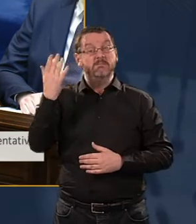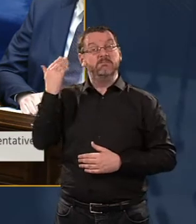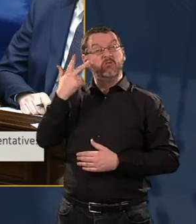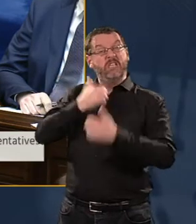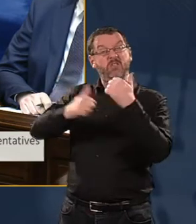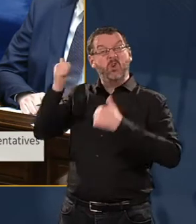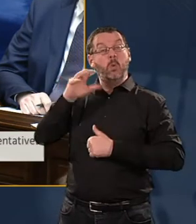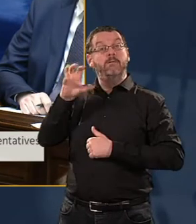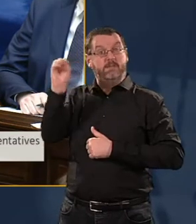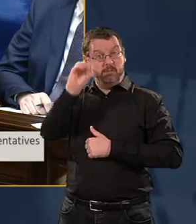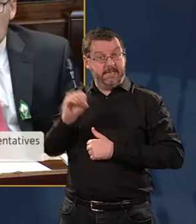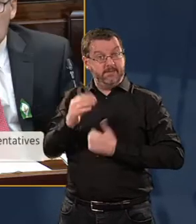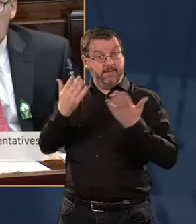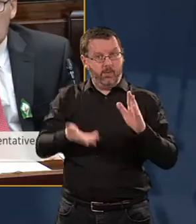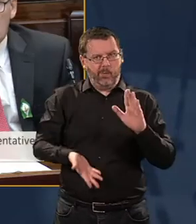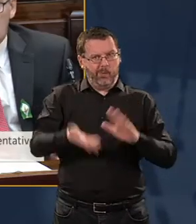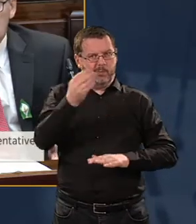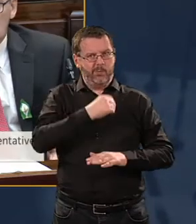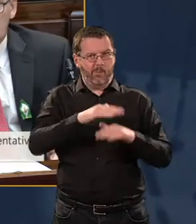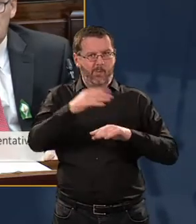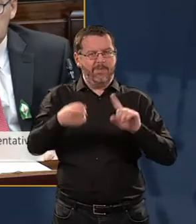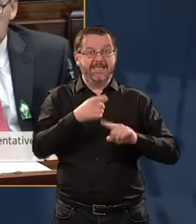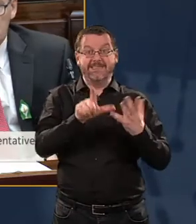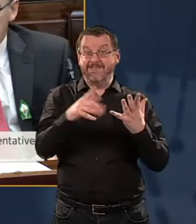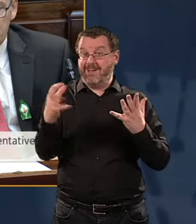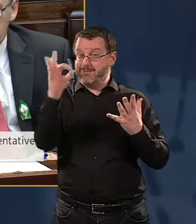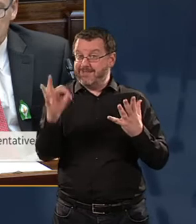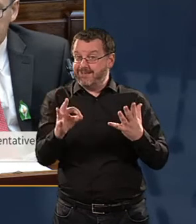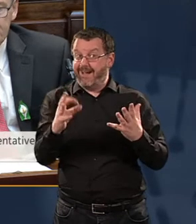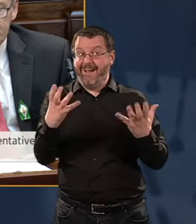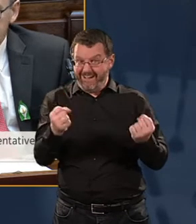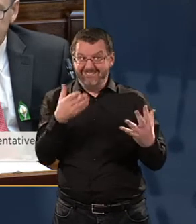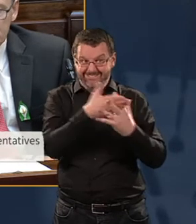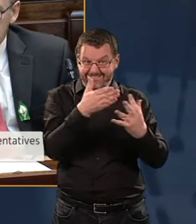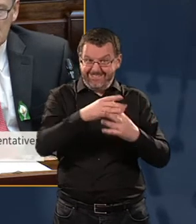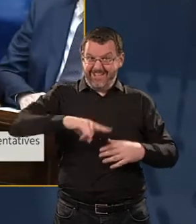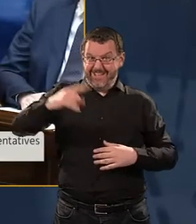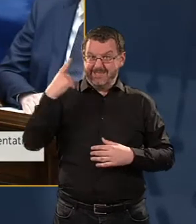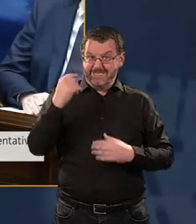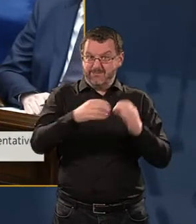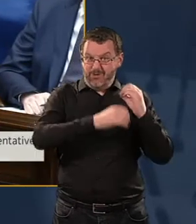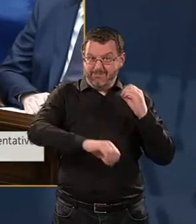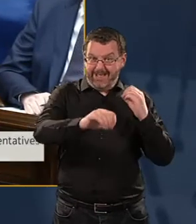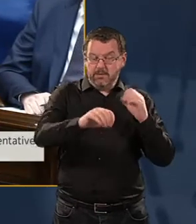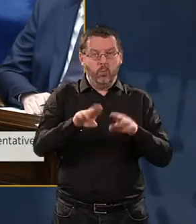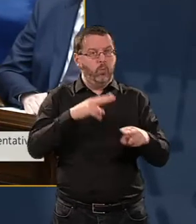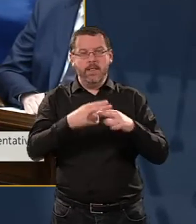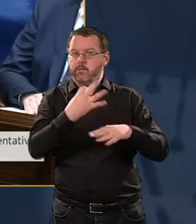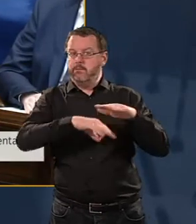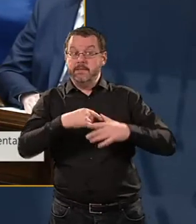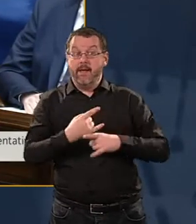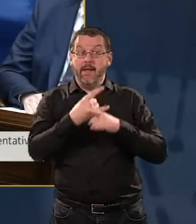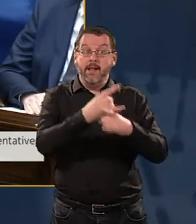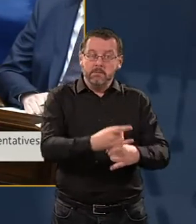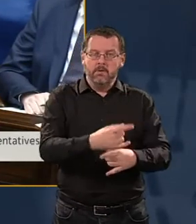ago. It is now over 75 per cent today. But that still means that without government intervention, about 540,000